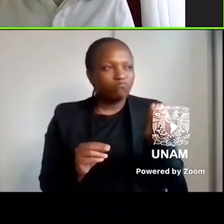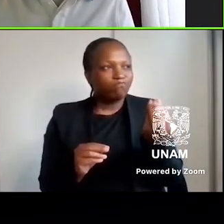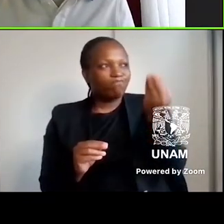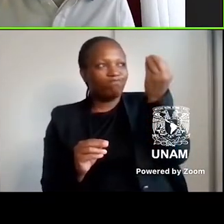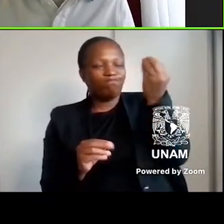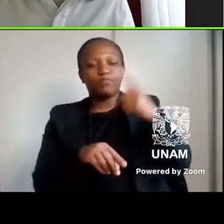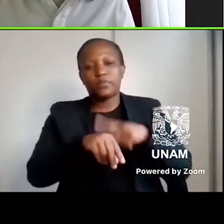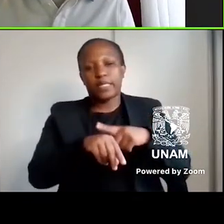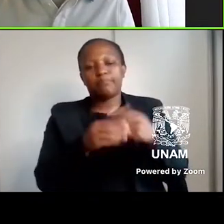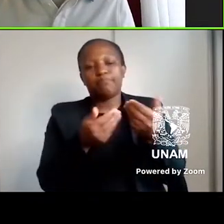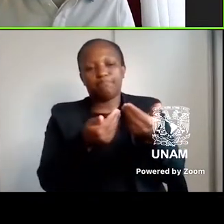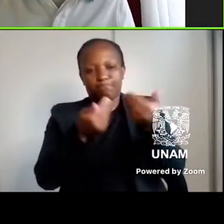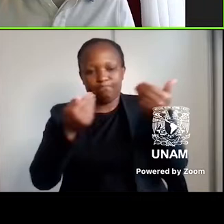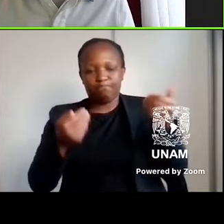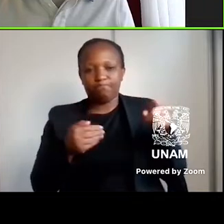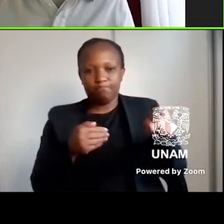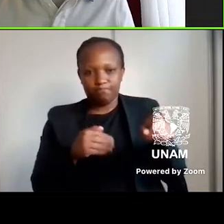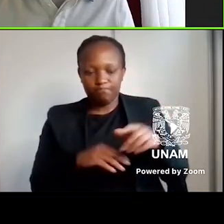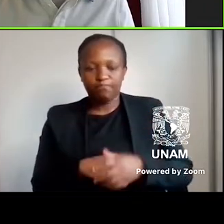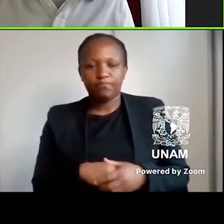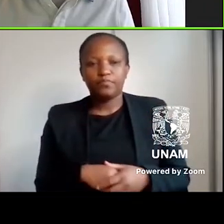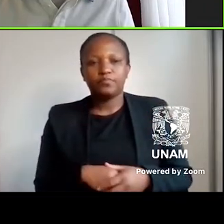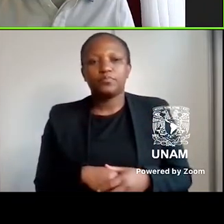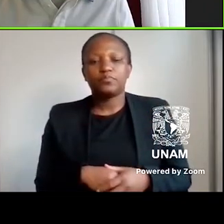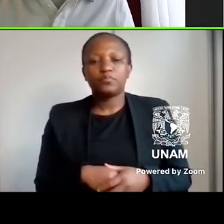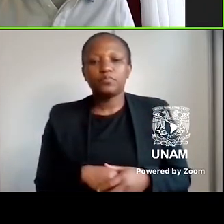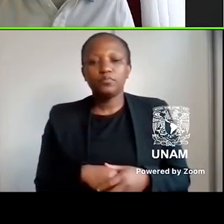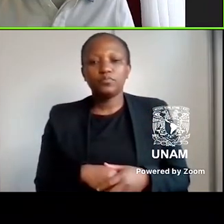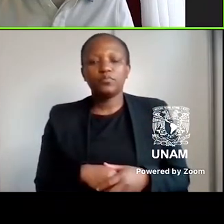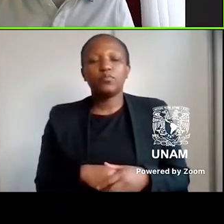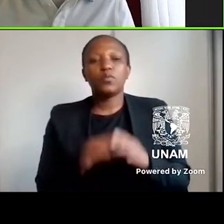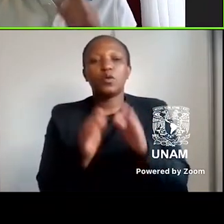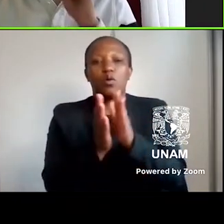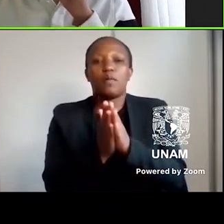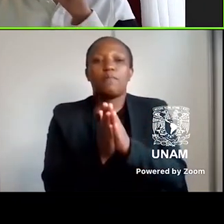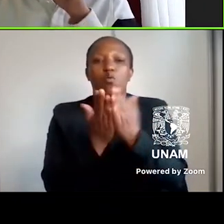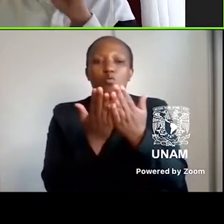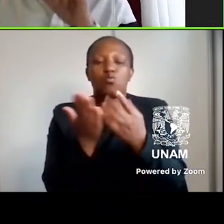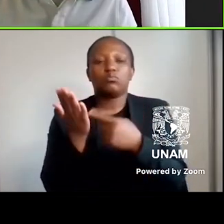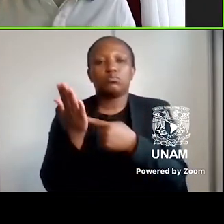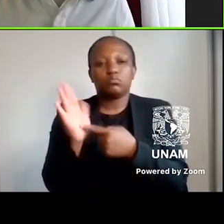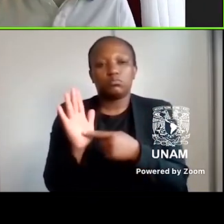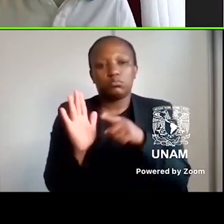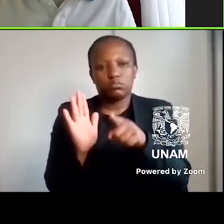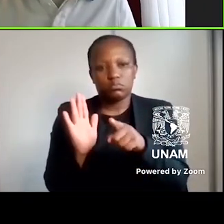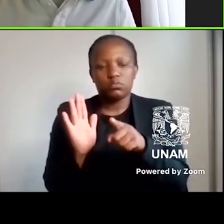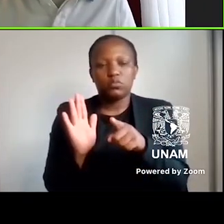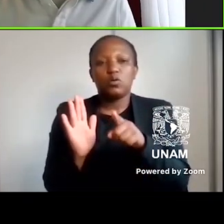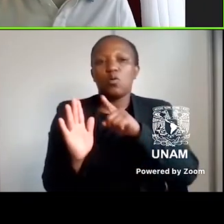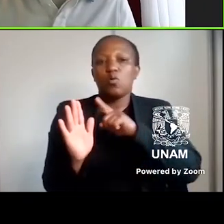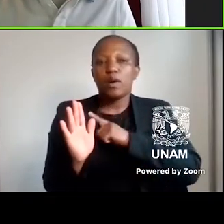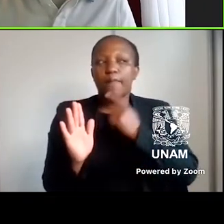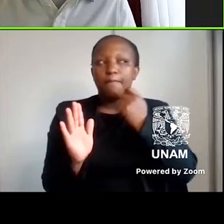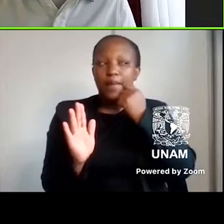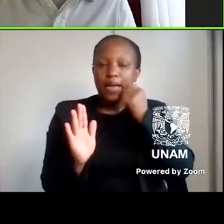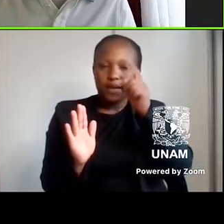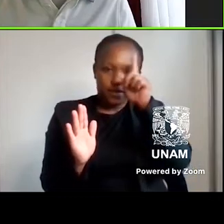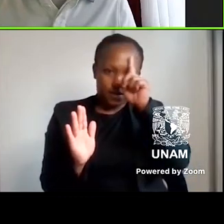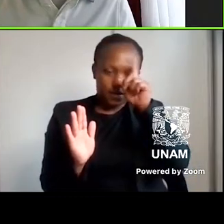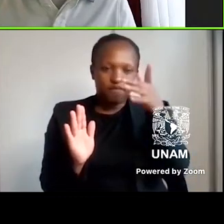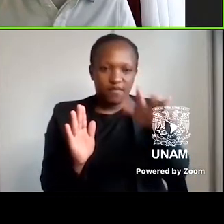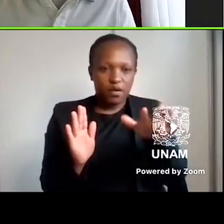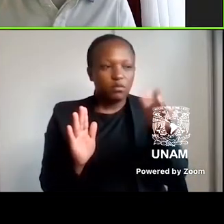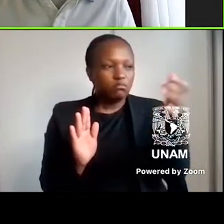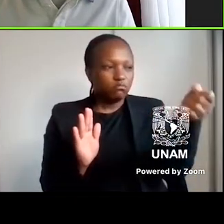In Askari, Dermini writes of Mr. X1, the book's titular Askari, a black footman who is informally assigned the task of